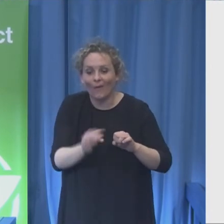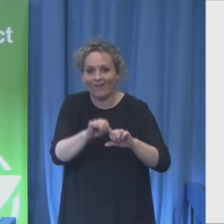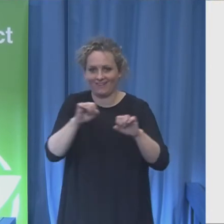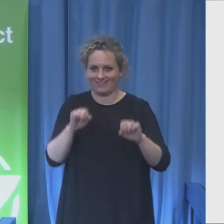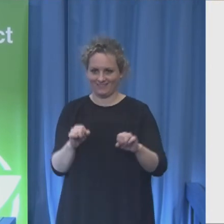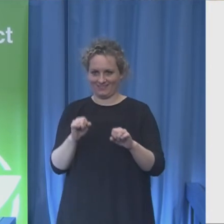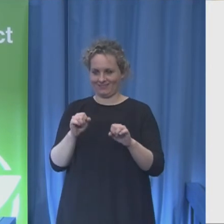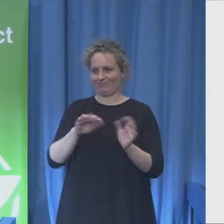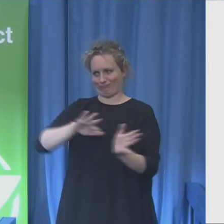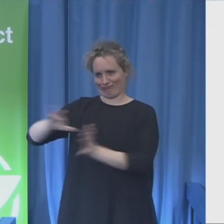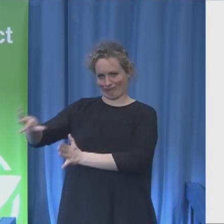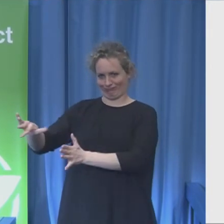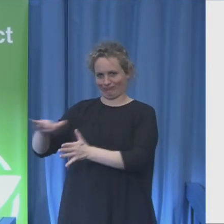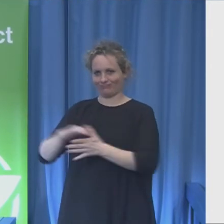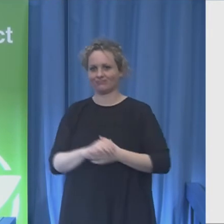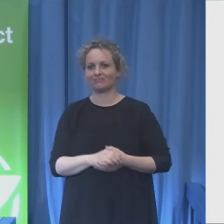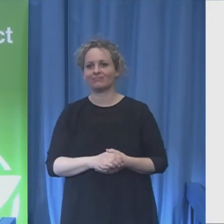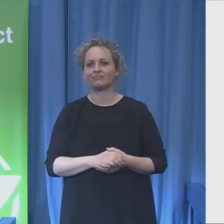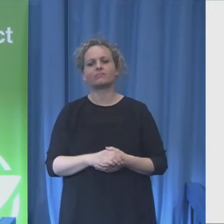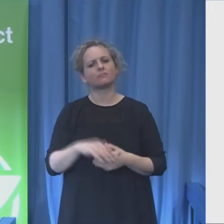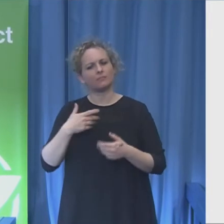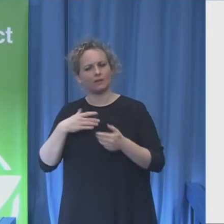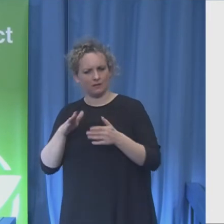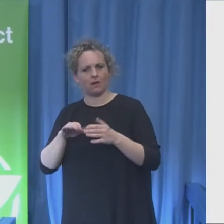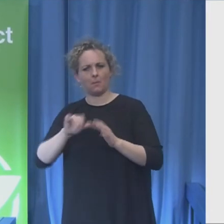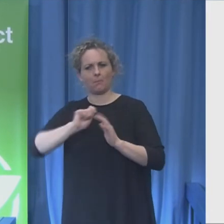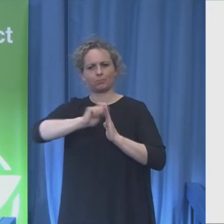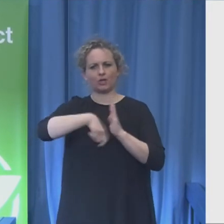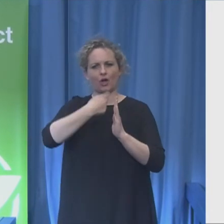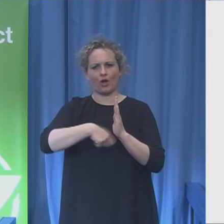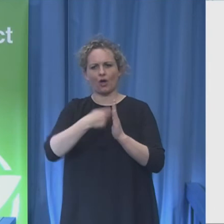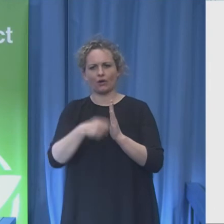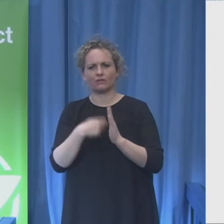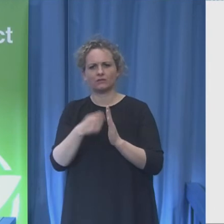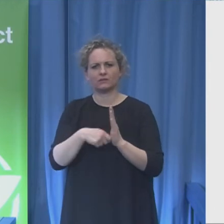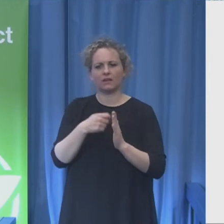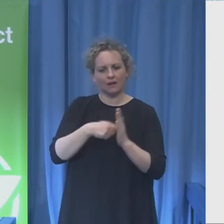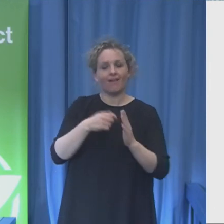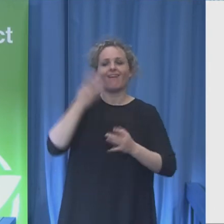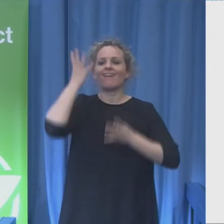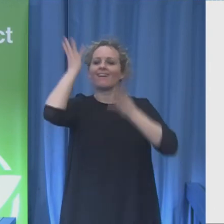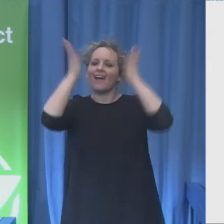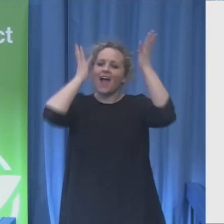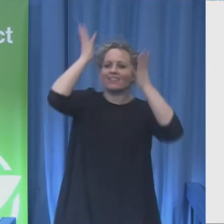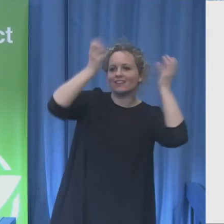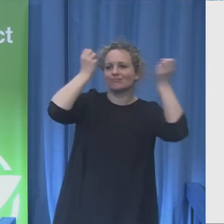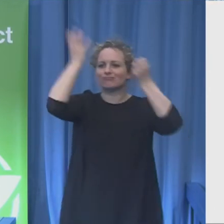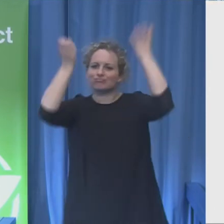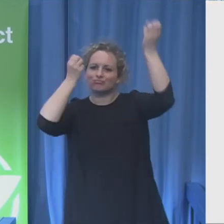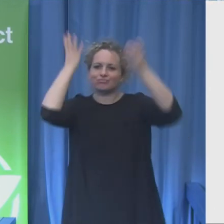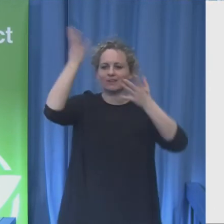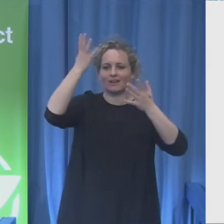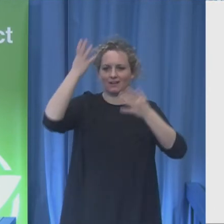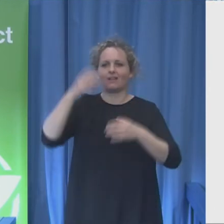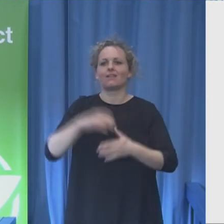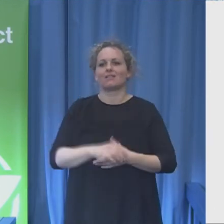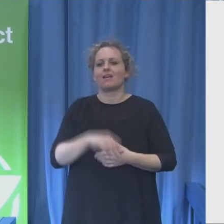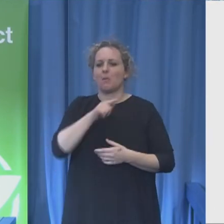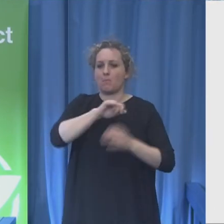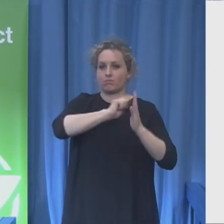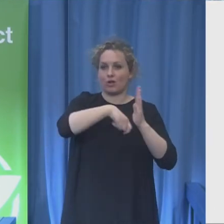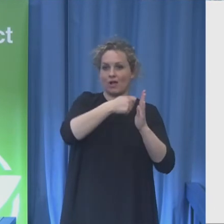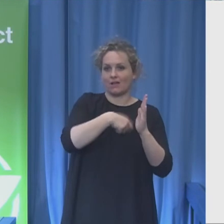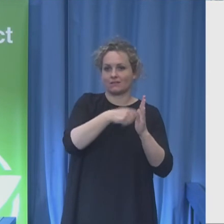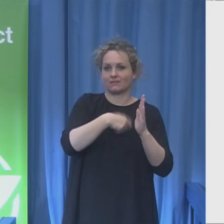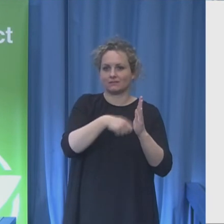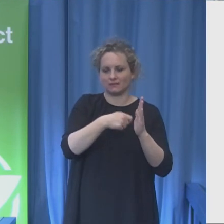from Great Britain. It's called Mainspring Arts. And what it tries